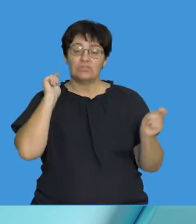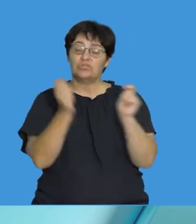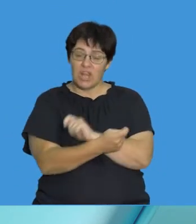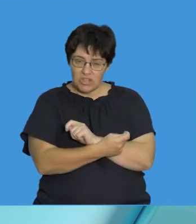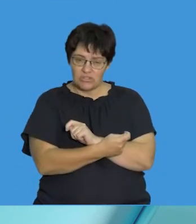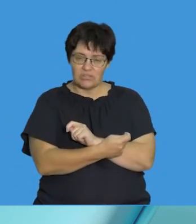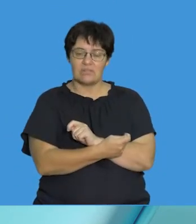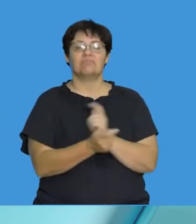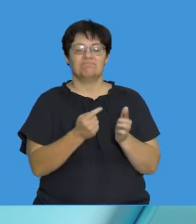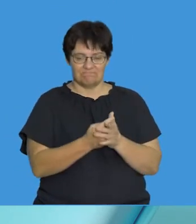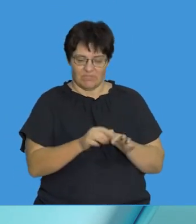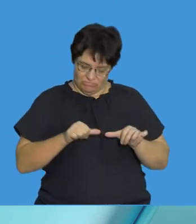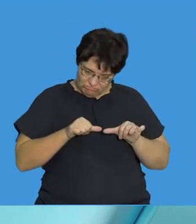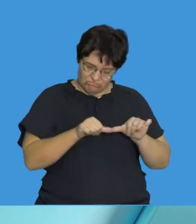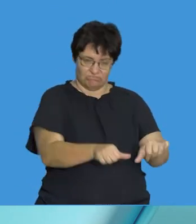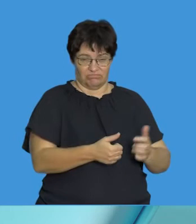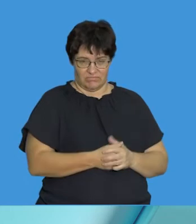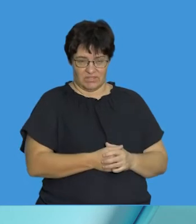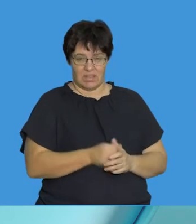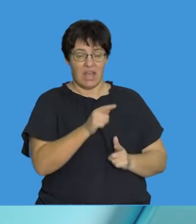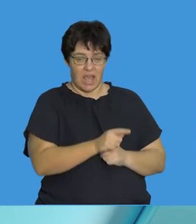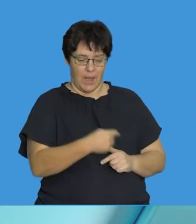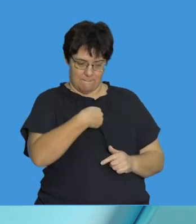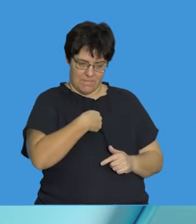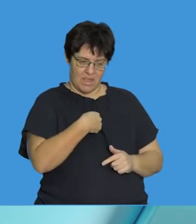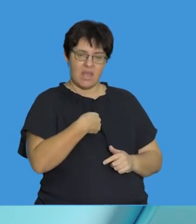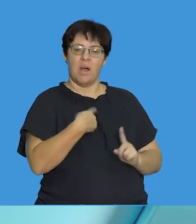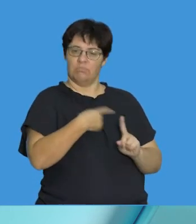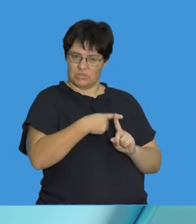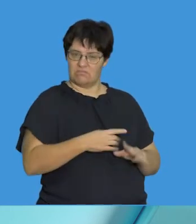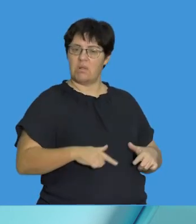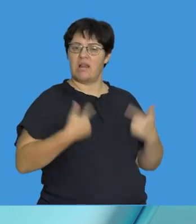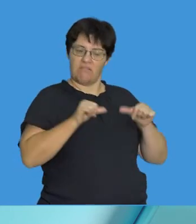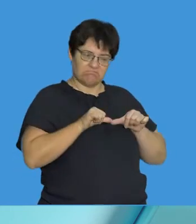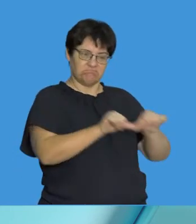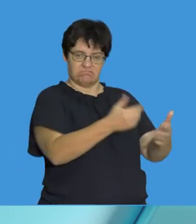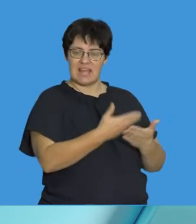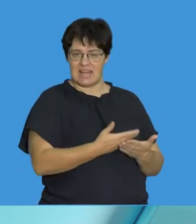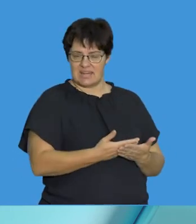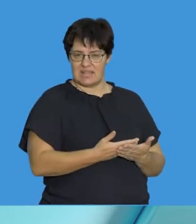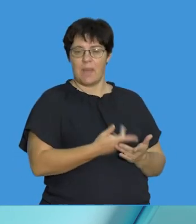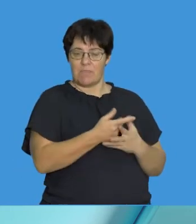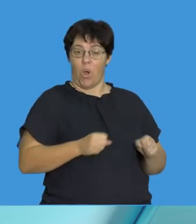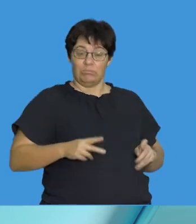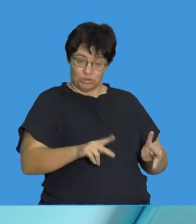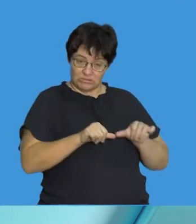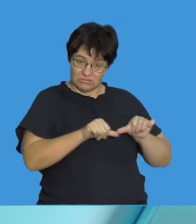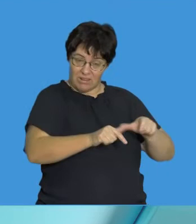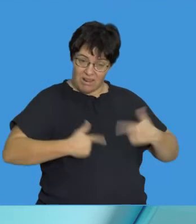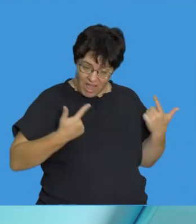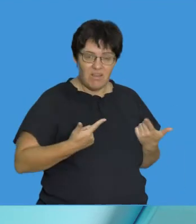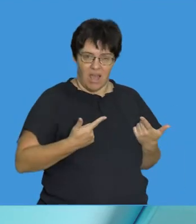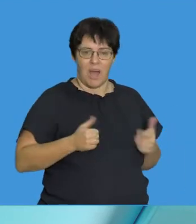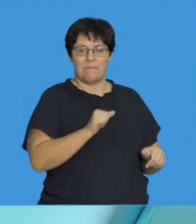drive change. When that change gives an individual an advantage at surviving, they have a better chance of surviving.